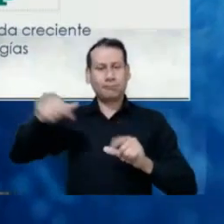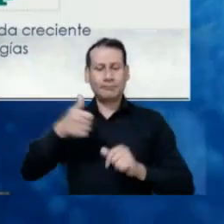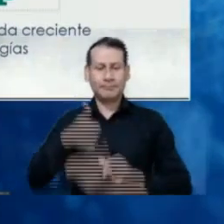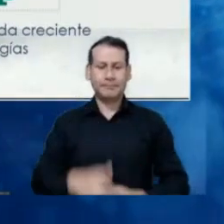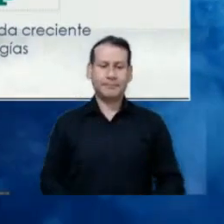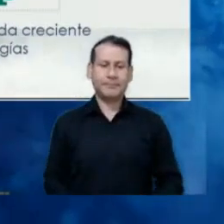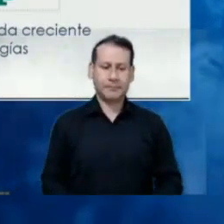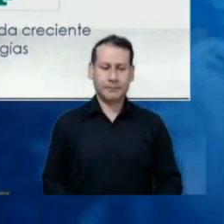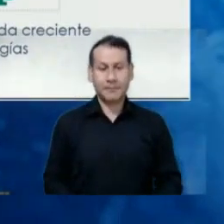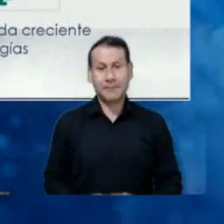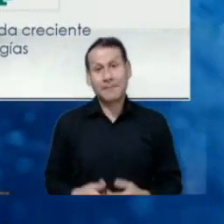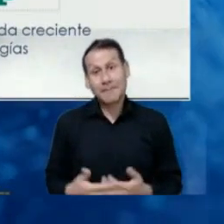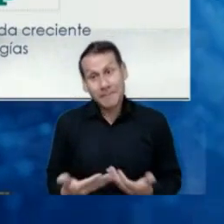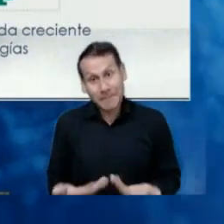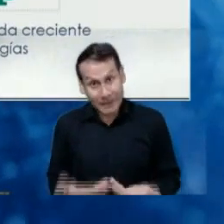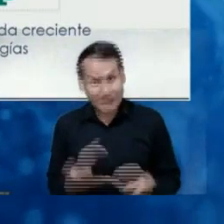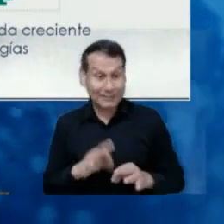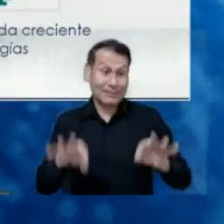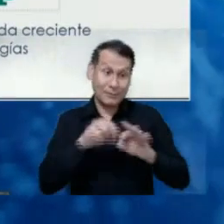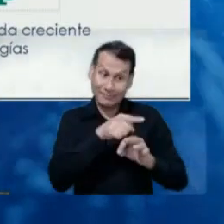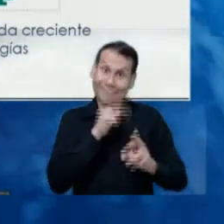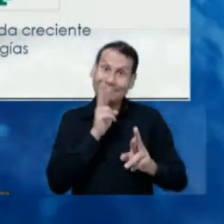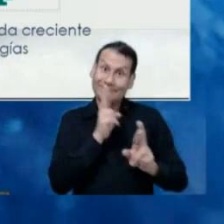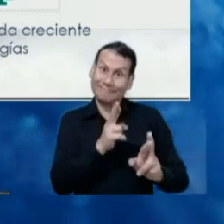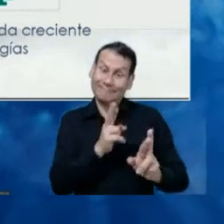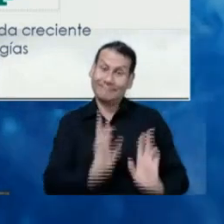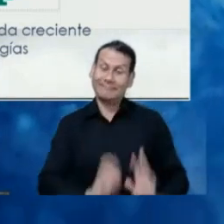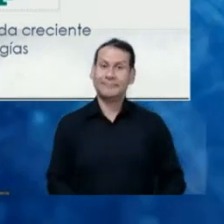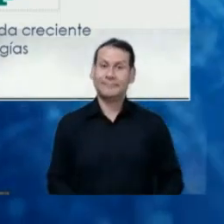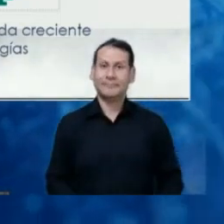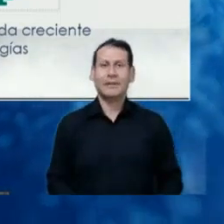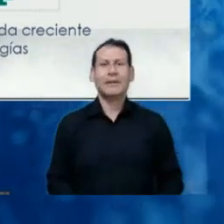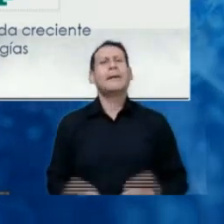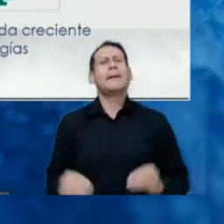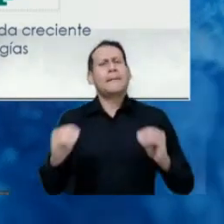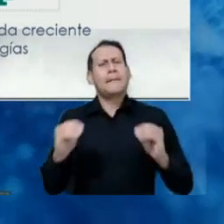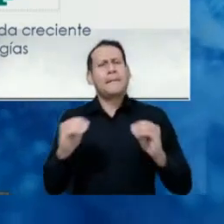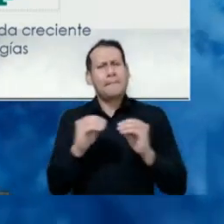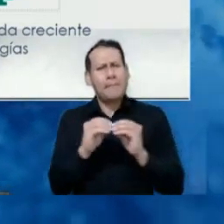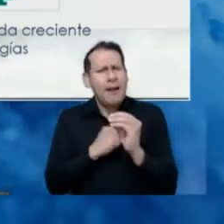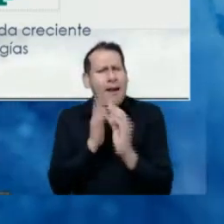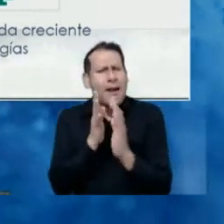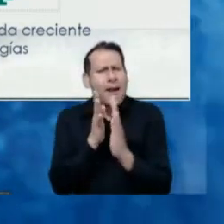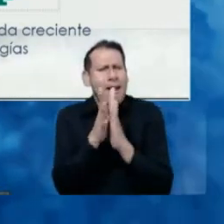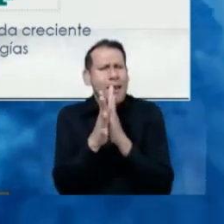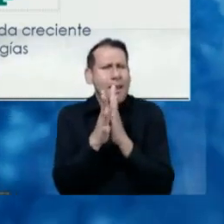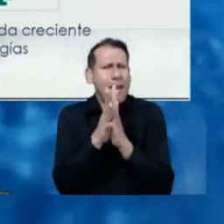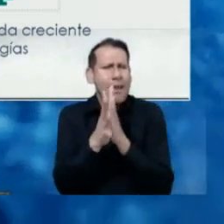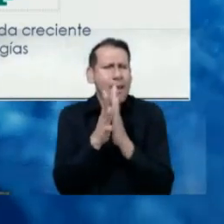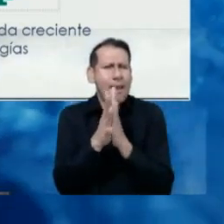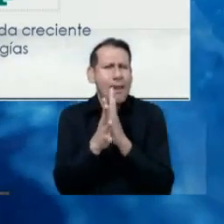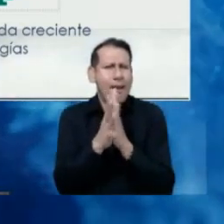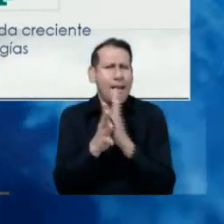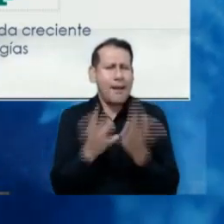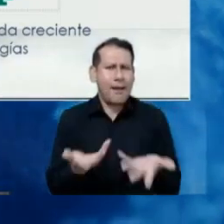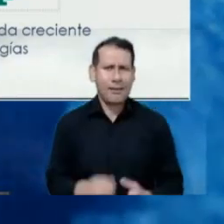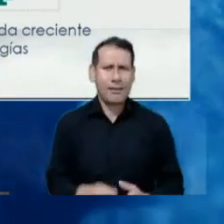transformation, and it's part of the overall equation. But, I also want to tell you that